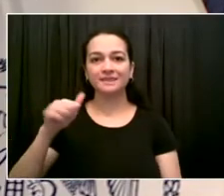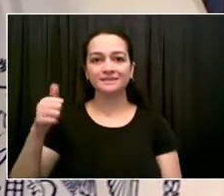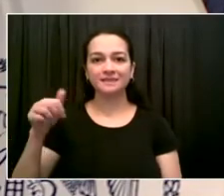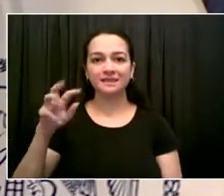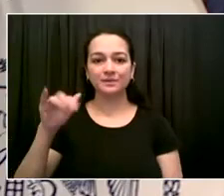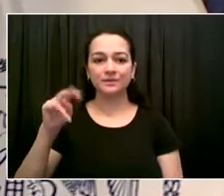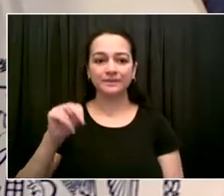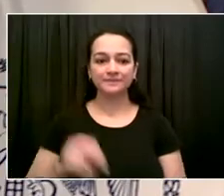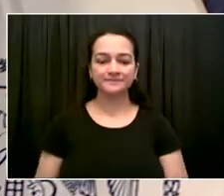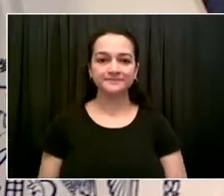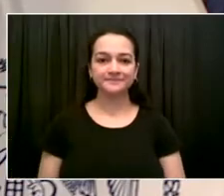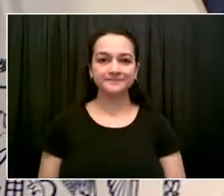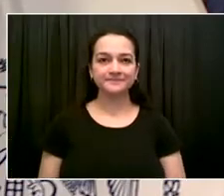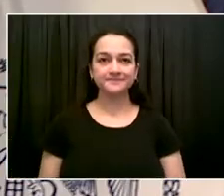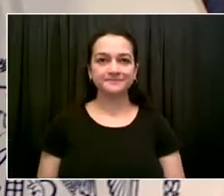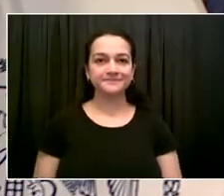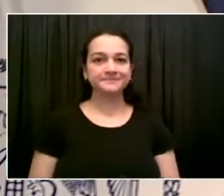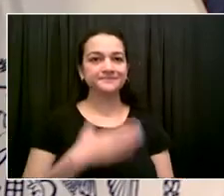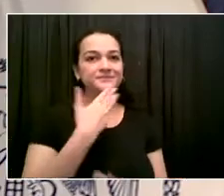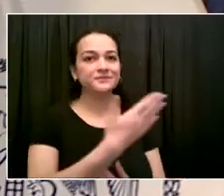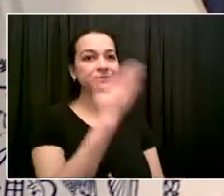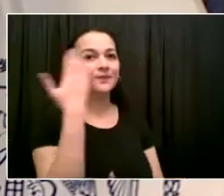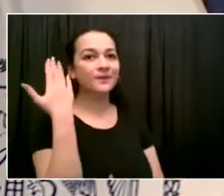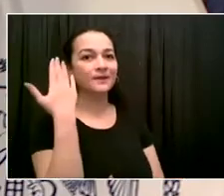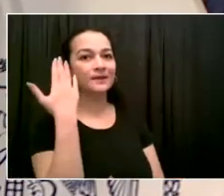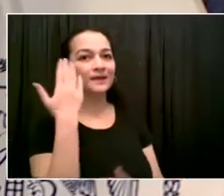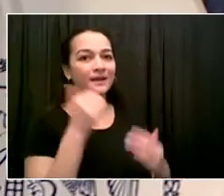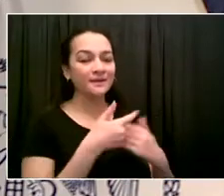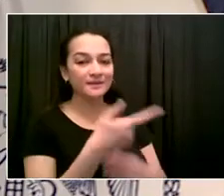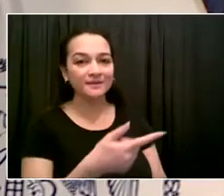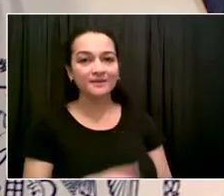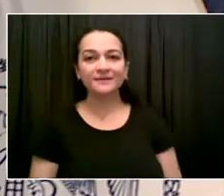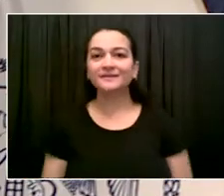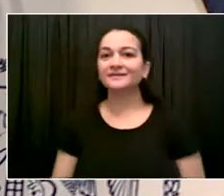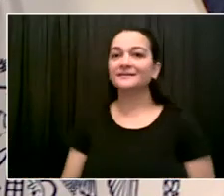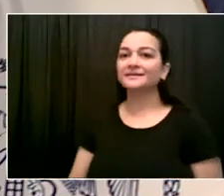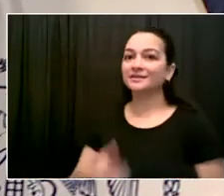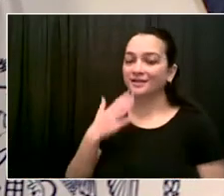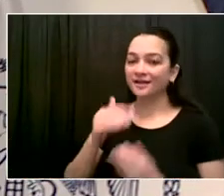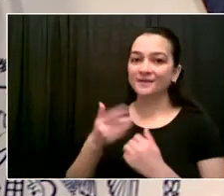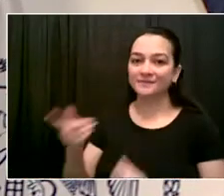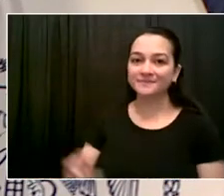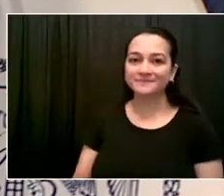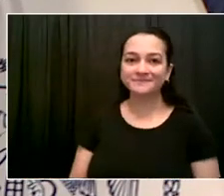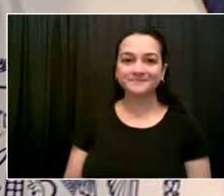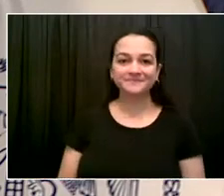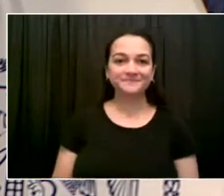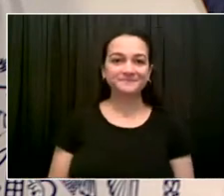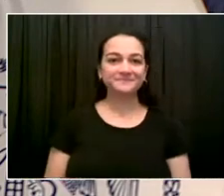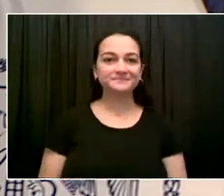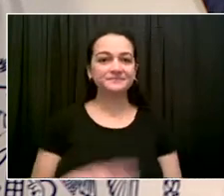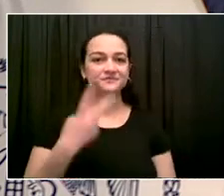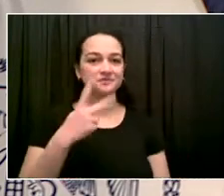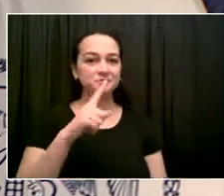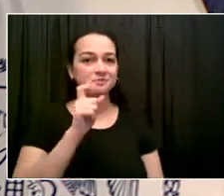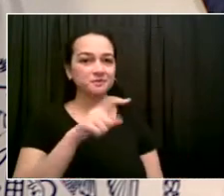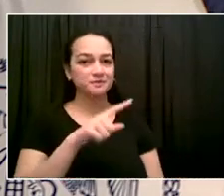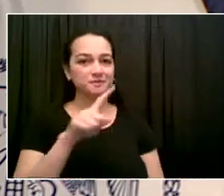I'm good. Thank you. I wanted to go back to the indicators. Since you're changing them,